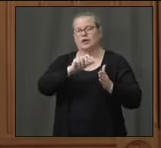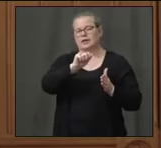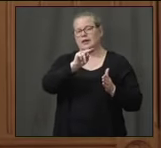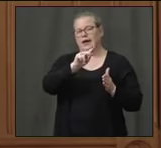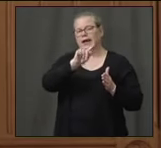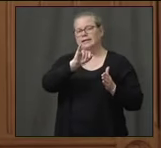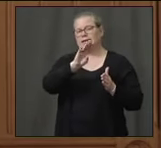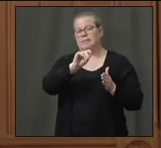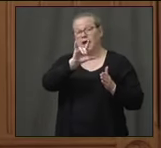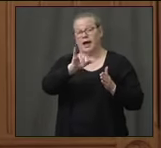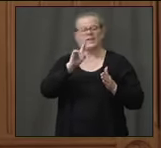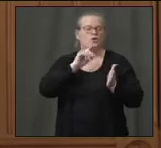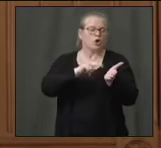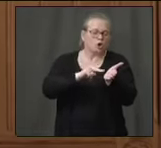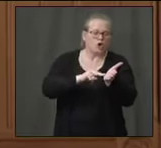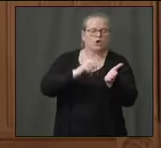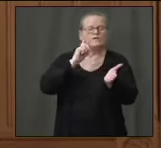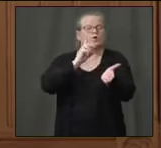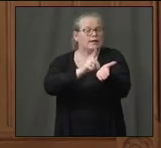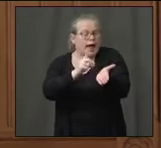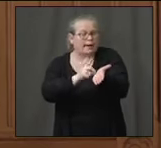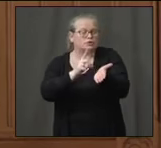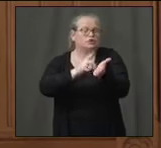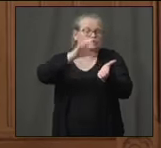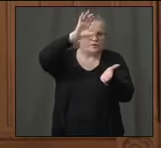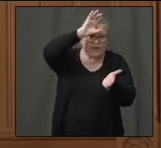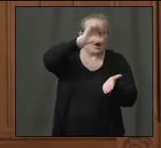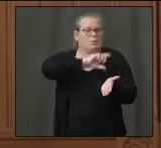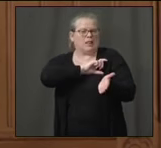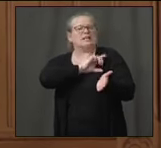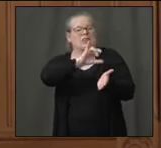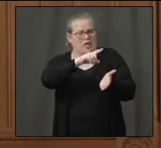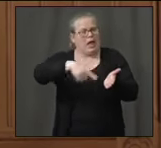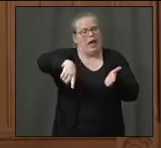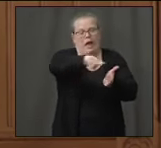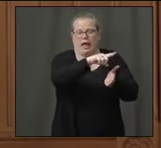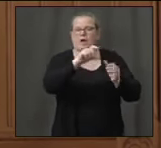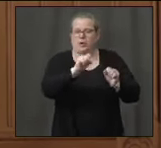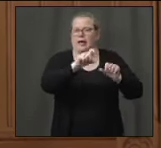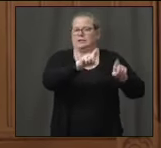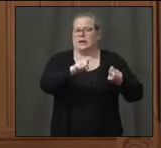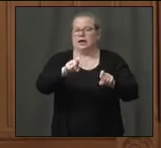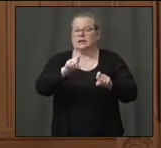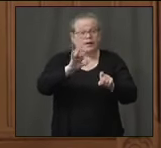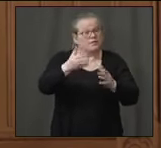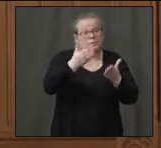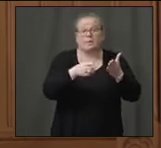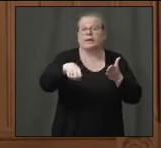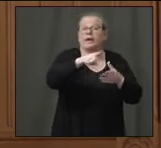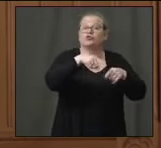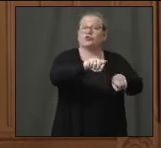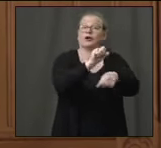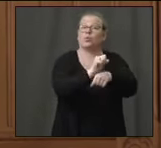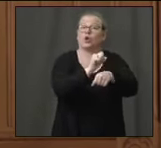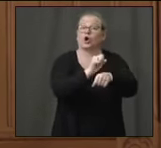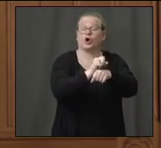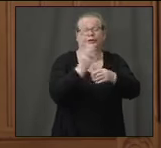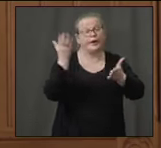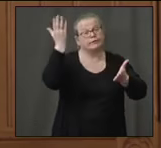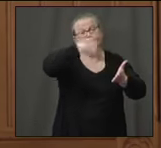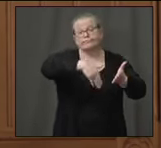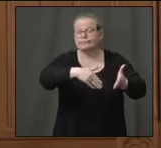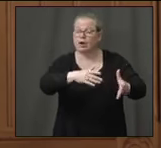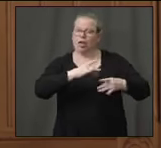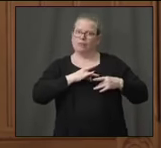workers. But it will broaden significantly. And that's really the essence and why this special partnership is important, because it's going to allow us to go to